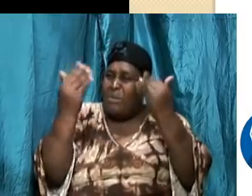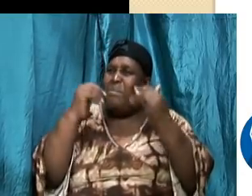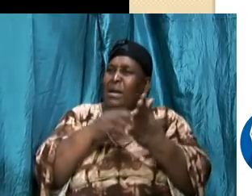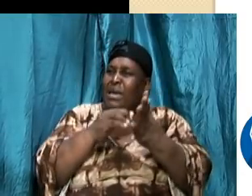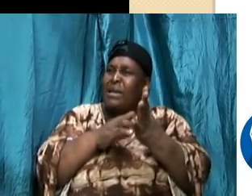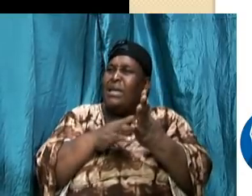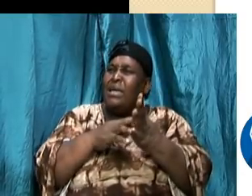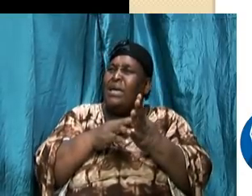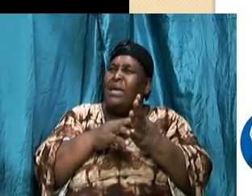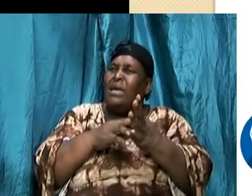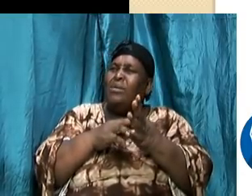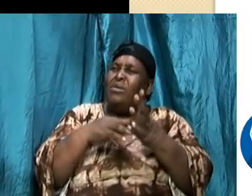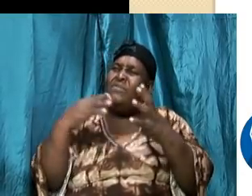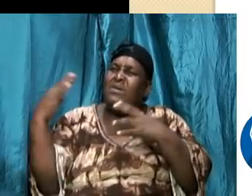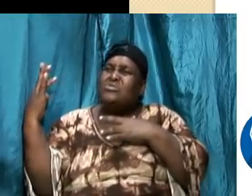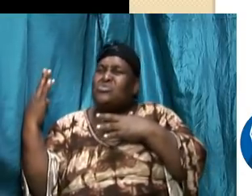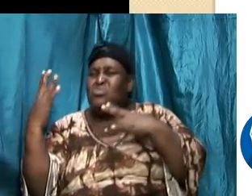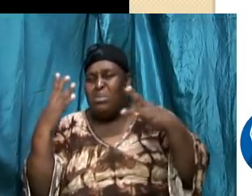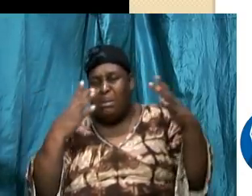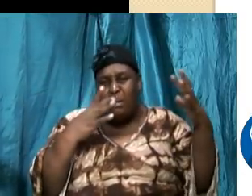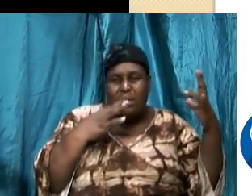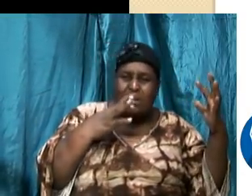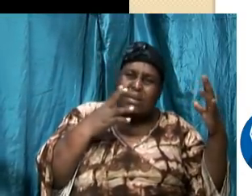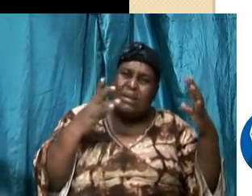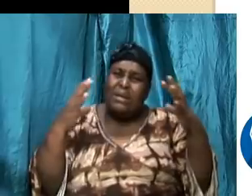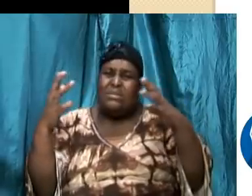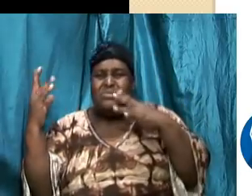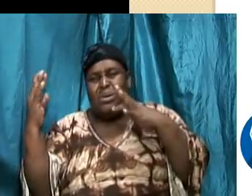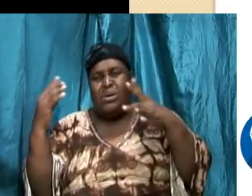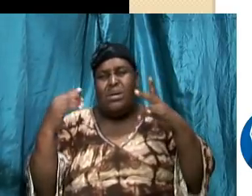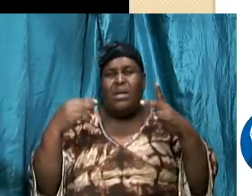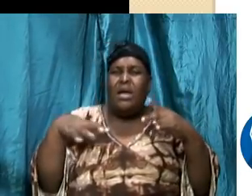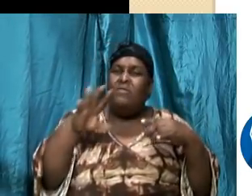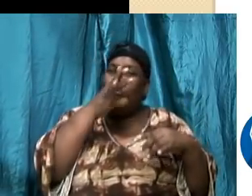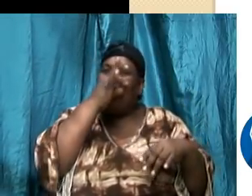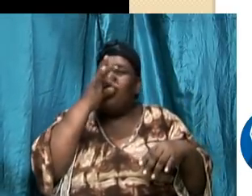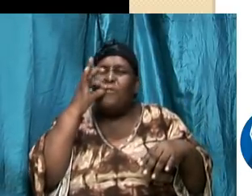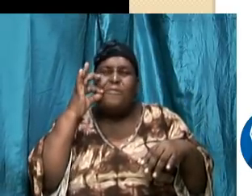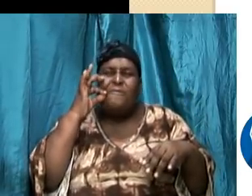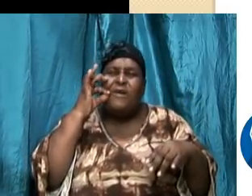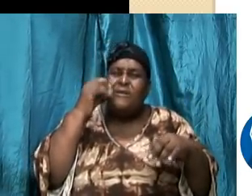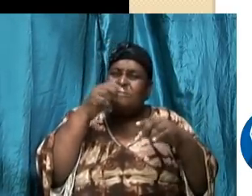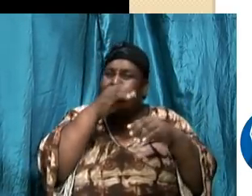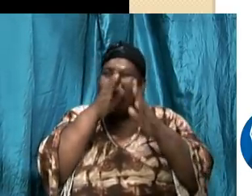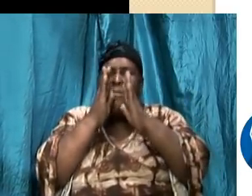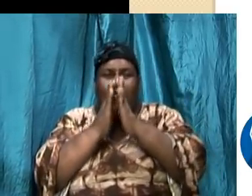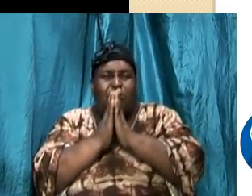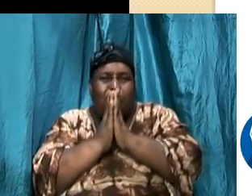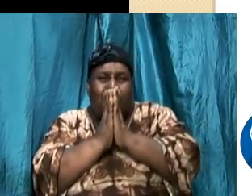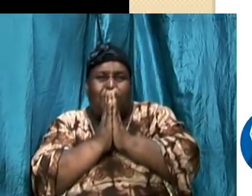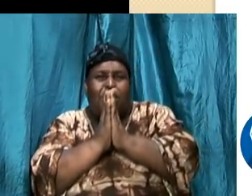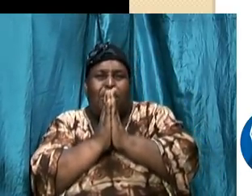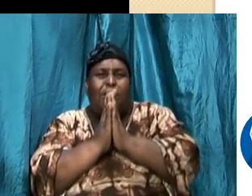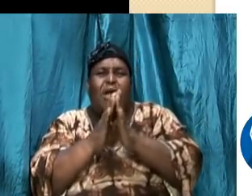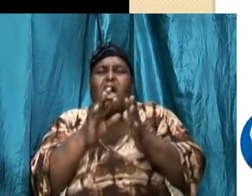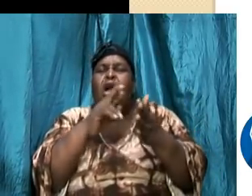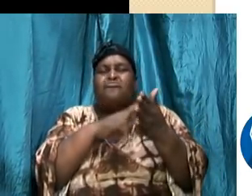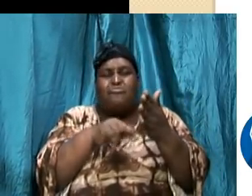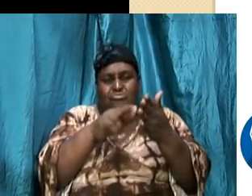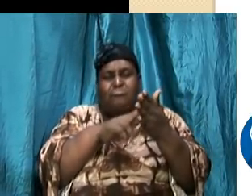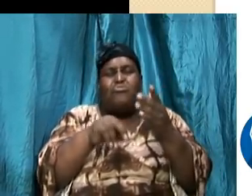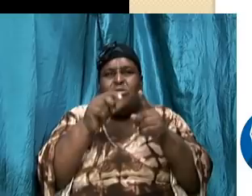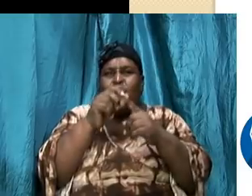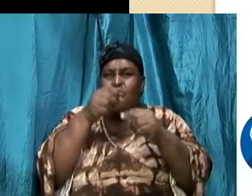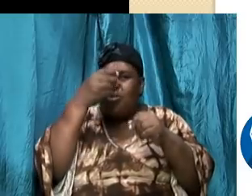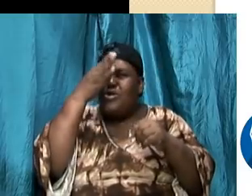generally get the upper hand once we stick to prayer and fasting and the word but it doesn't mean that it takes a little while